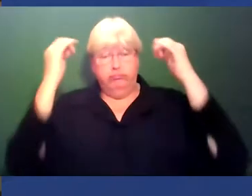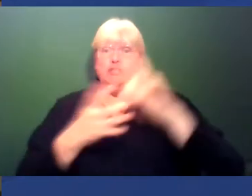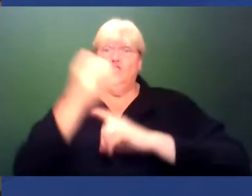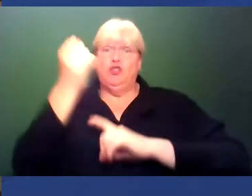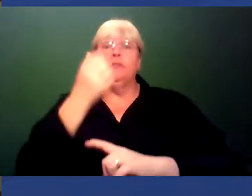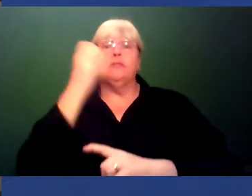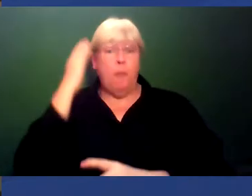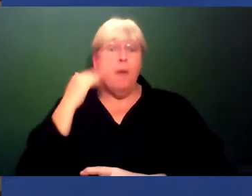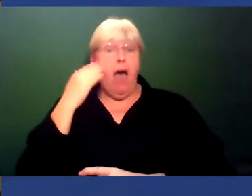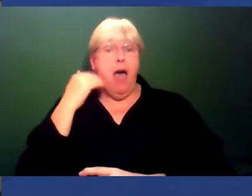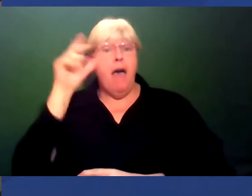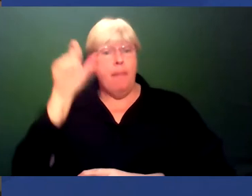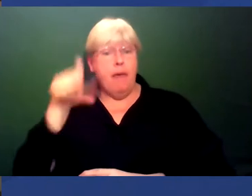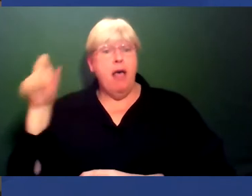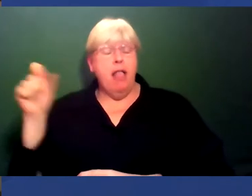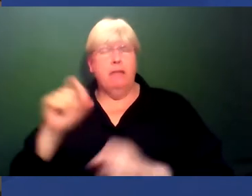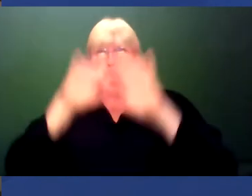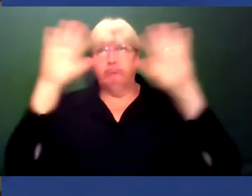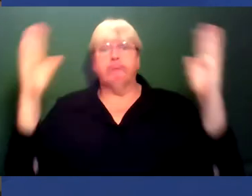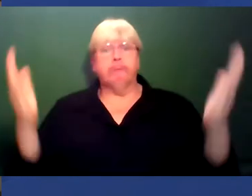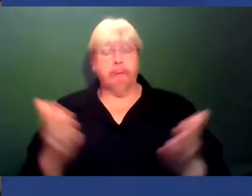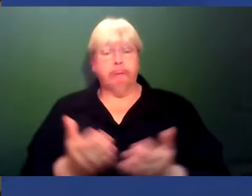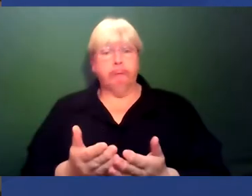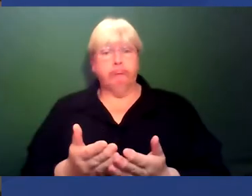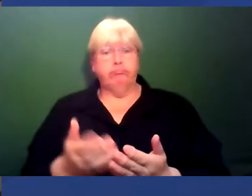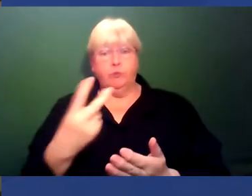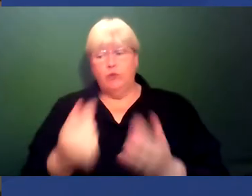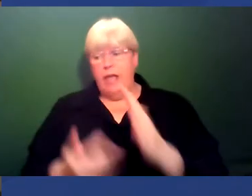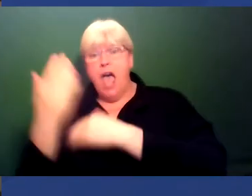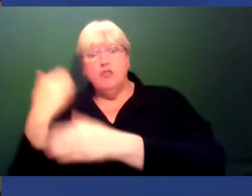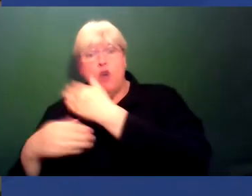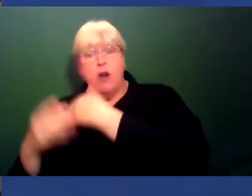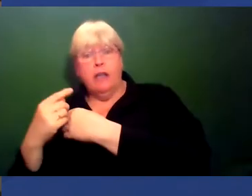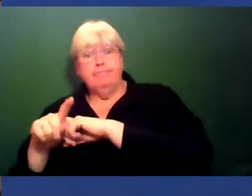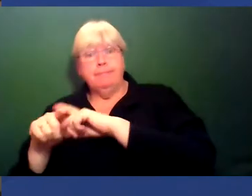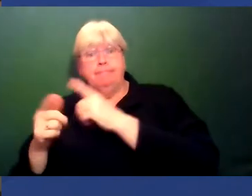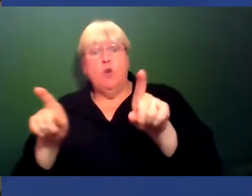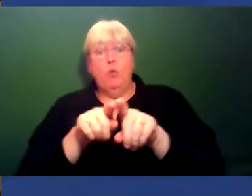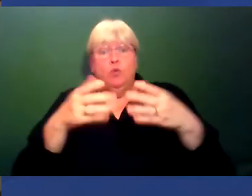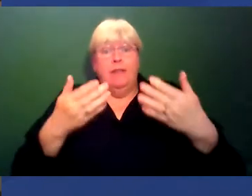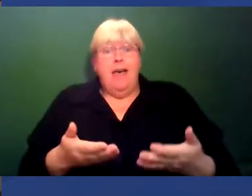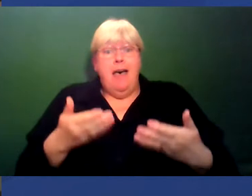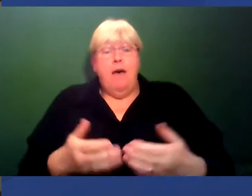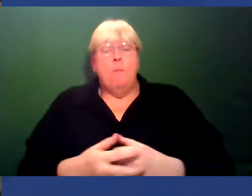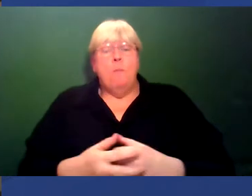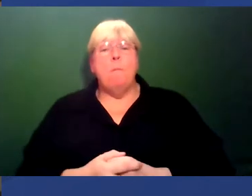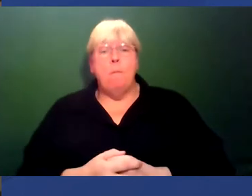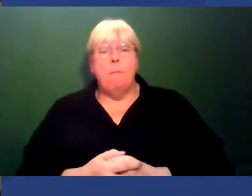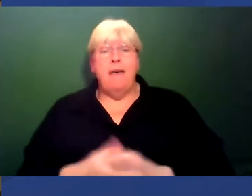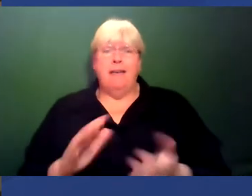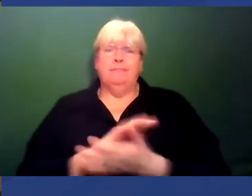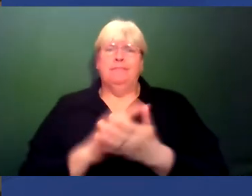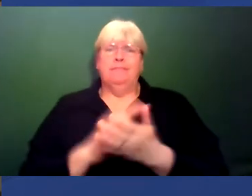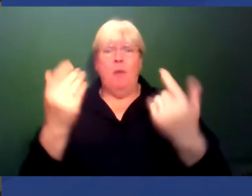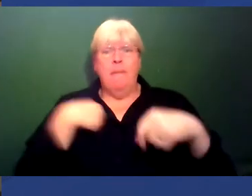Black people around the world, both historically and in the present time. We're delighted to